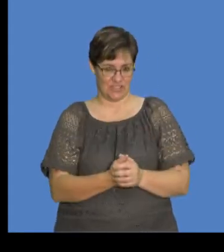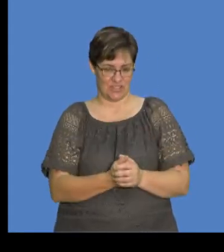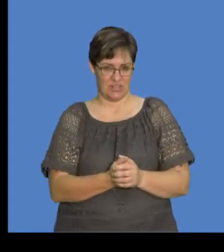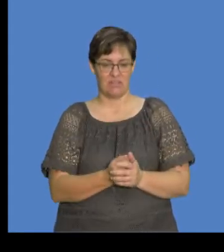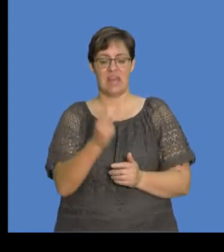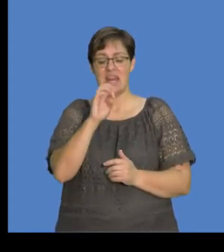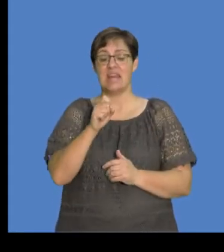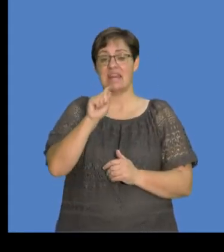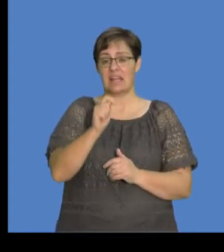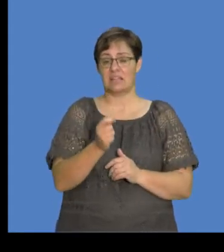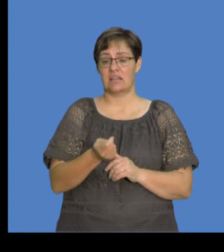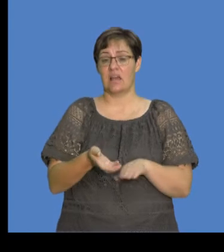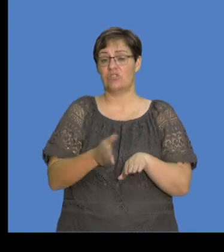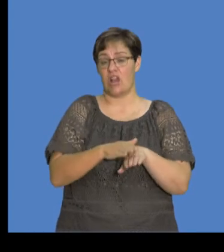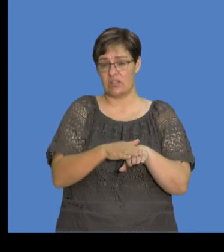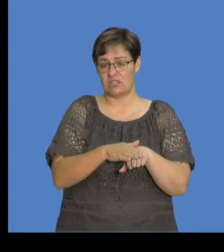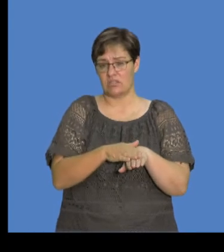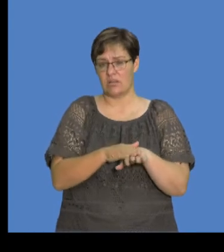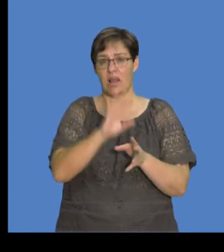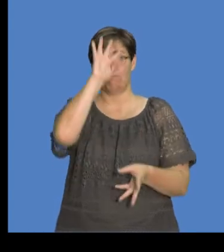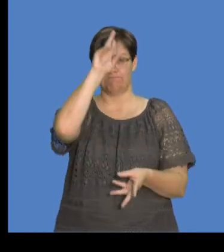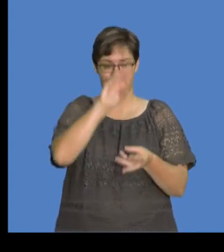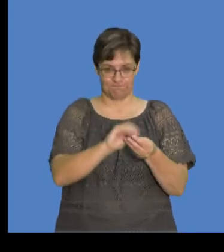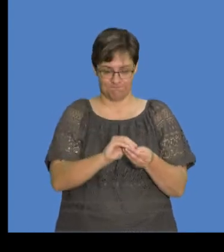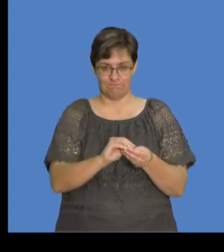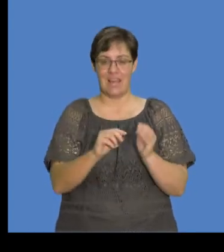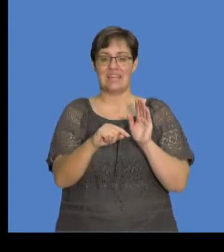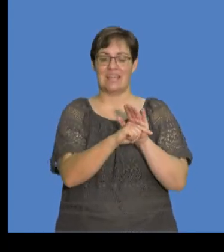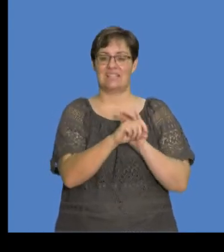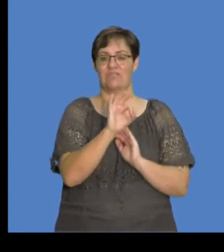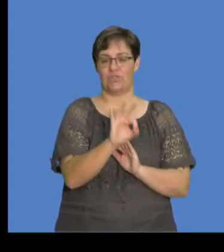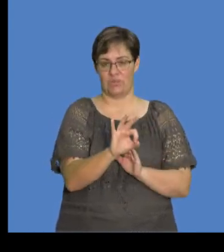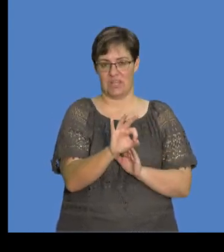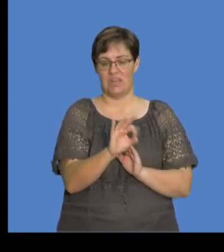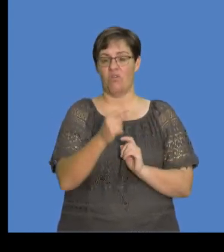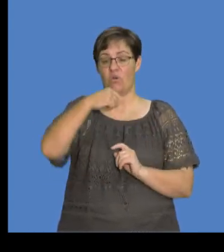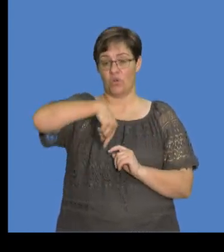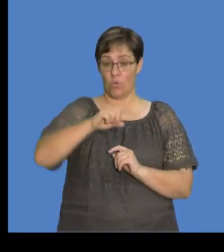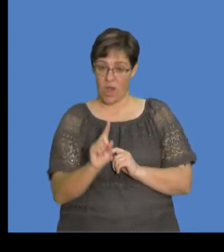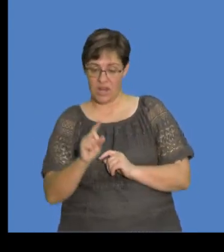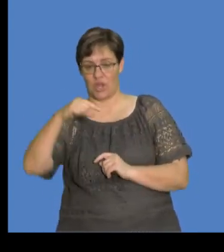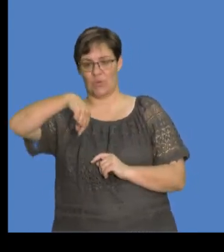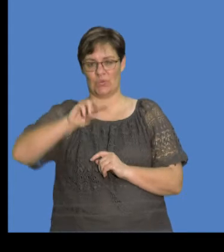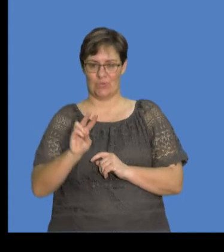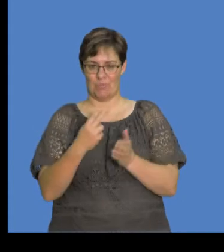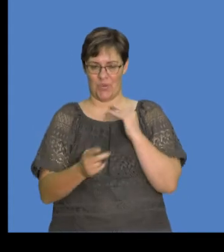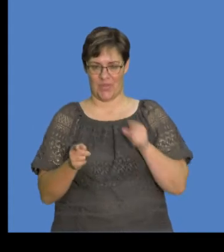if we talk about the net charge, we're talking about the sum of the negative 3 microcoulombs for Q1 and Q2. So the number